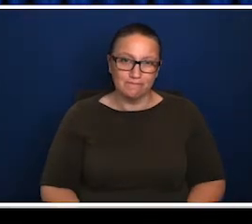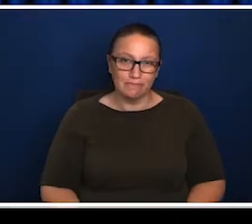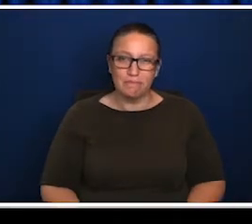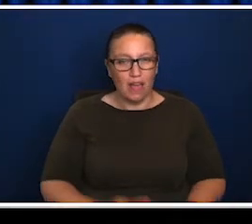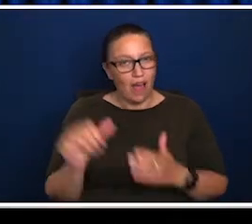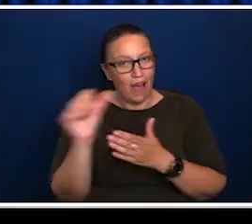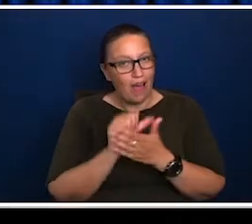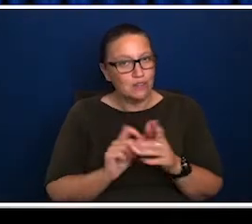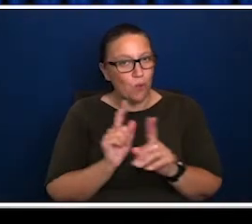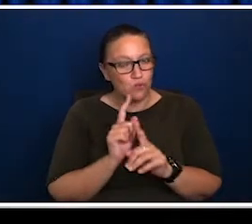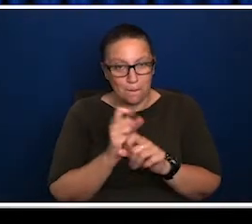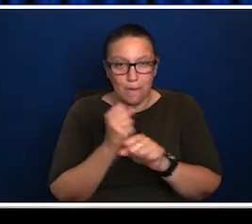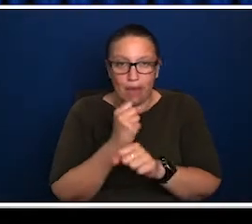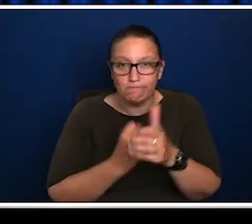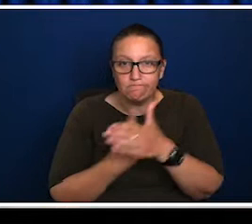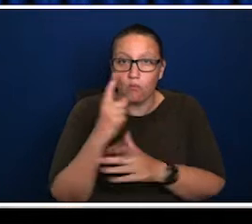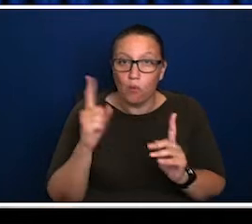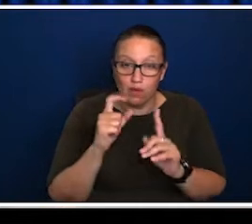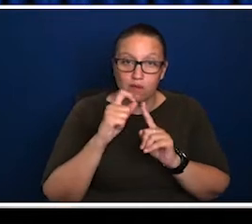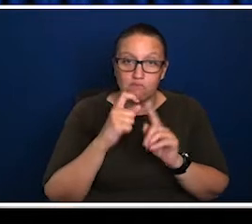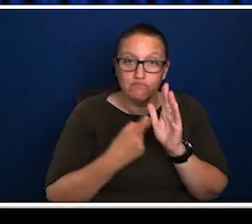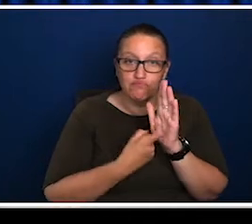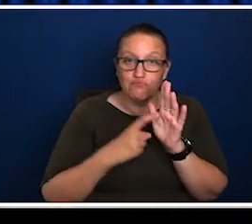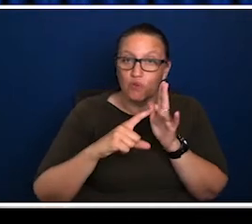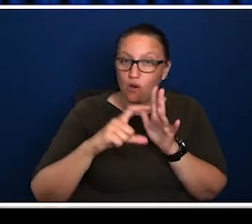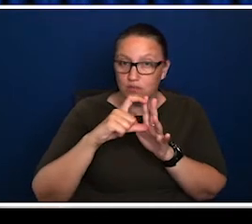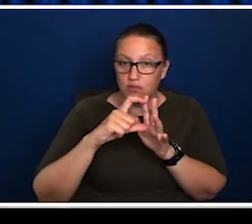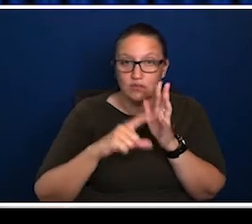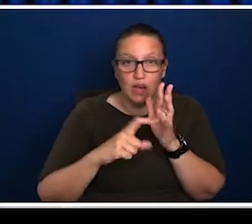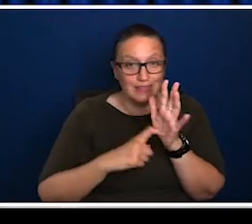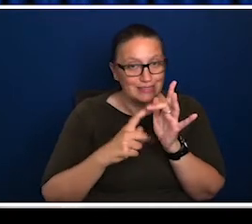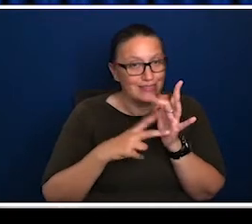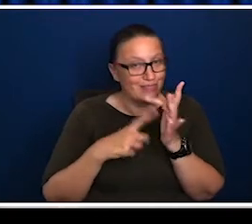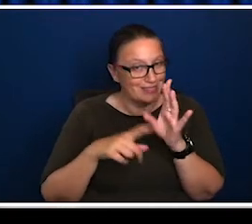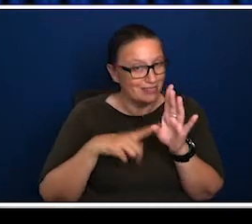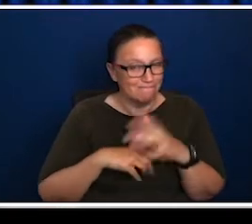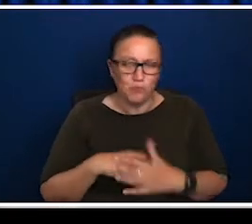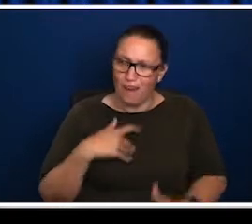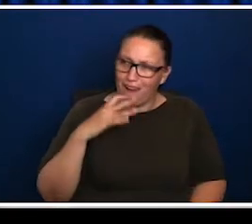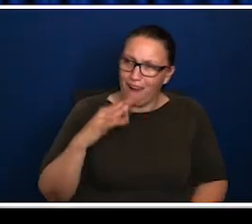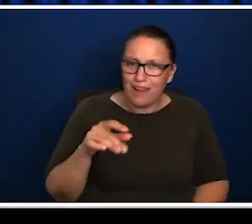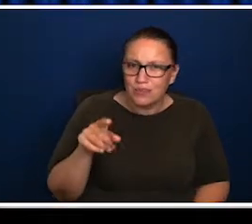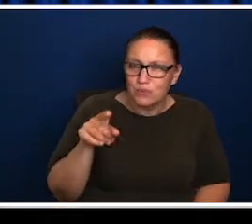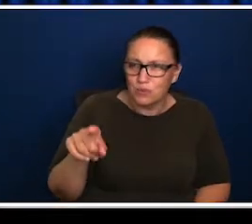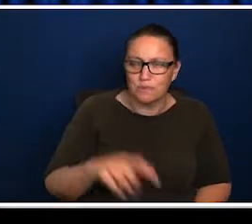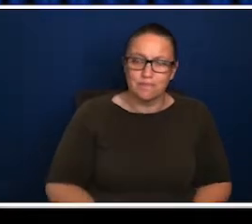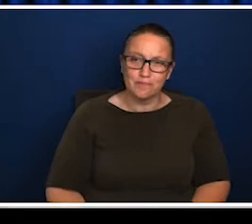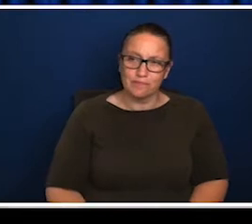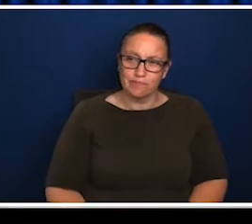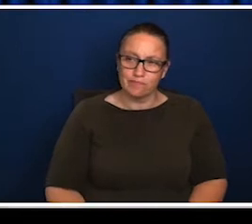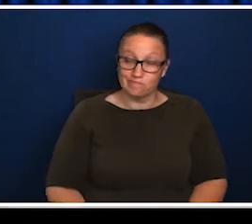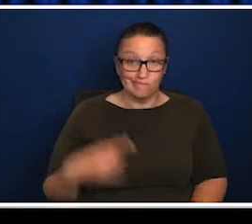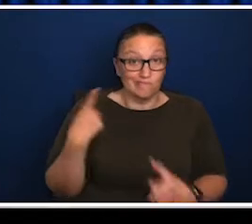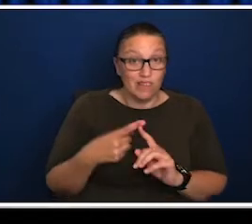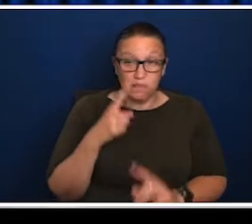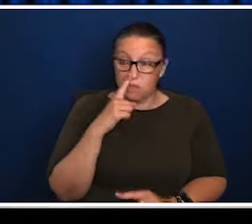importantly as well, how it drives productivity. And I wanted to ask you, why do you think that this is still such a